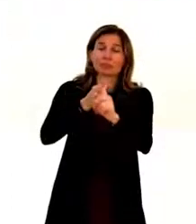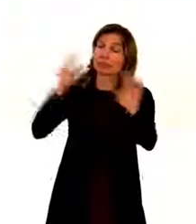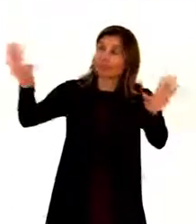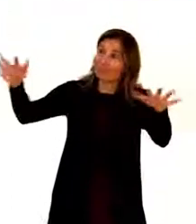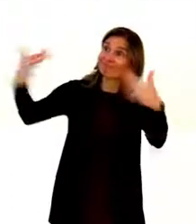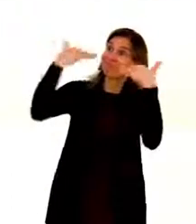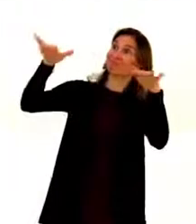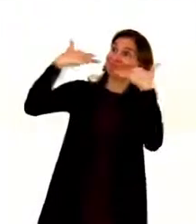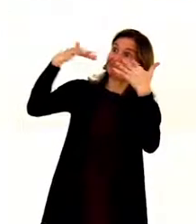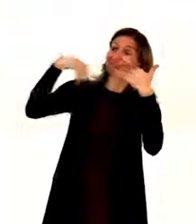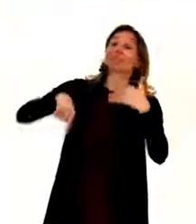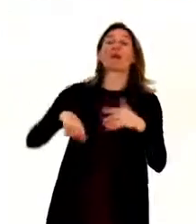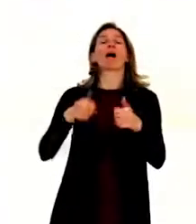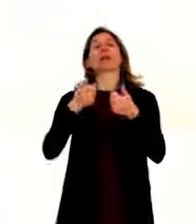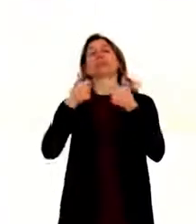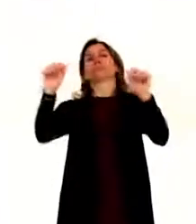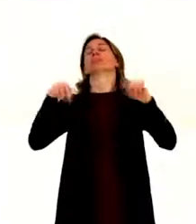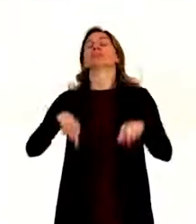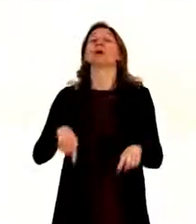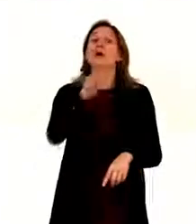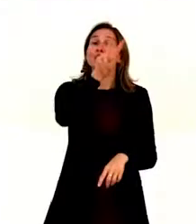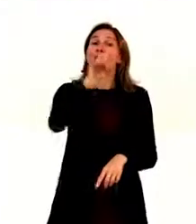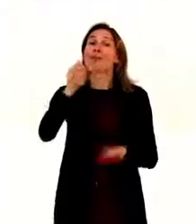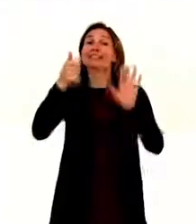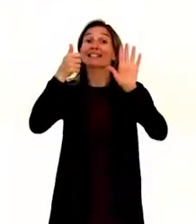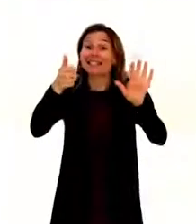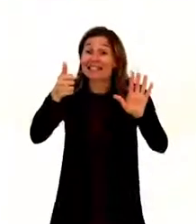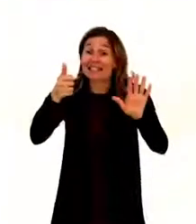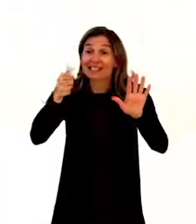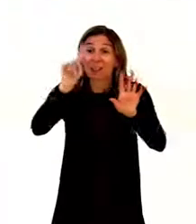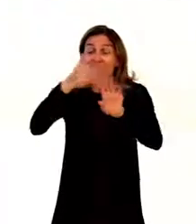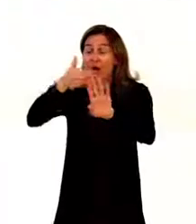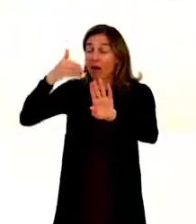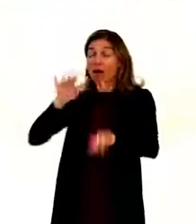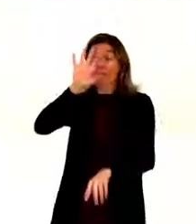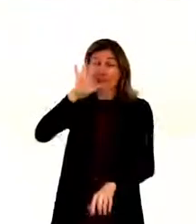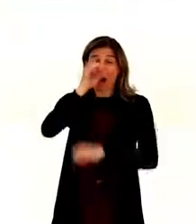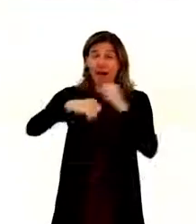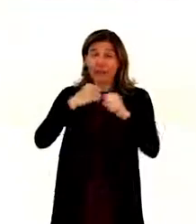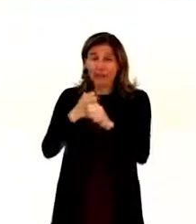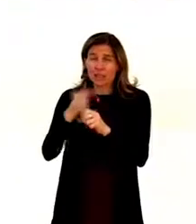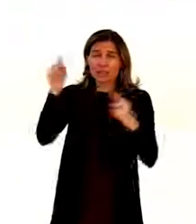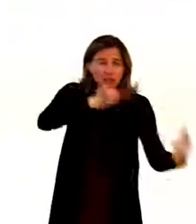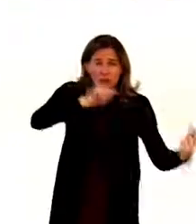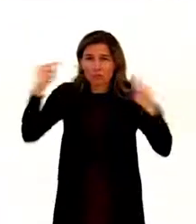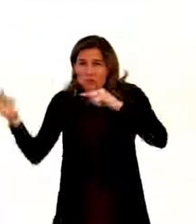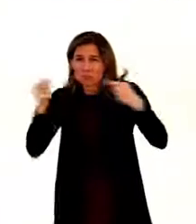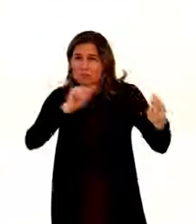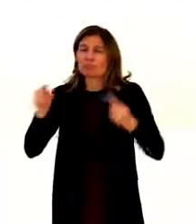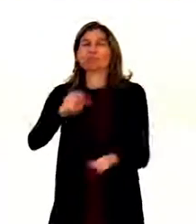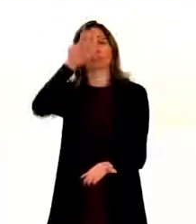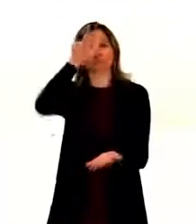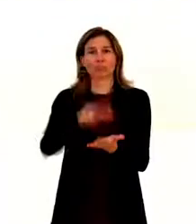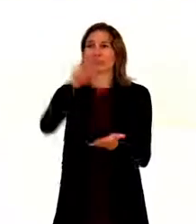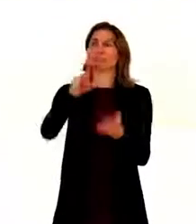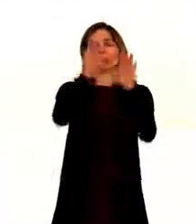December 2006, after five years of negotiations, United Nations General Assembly unanimously adopted Convention